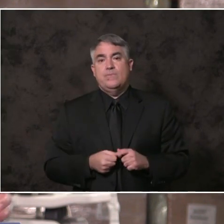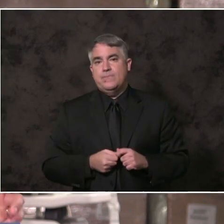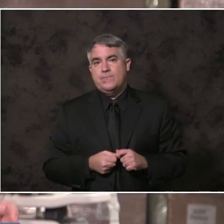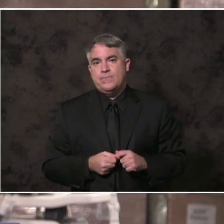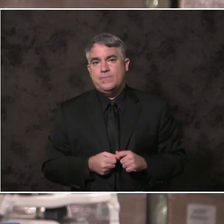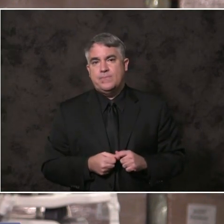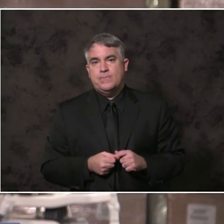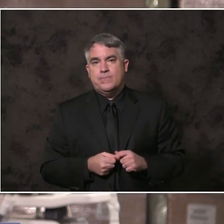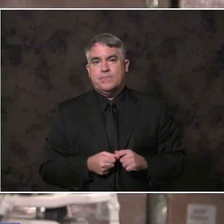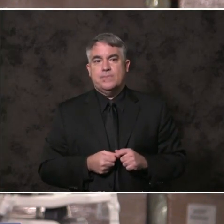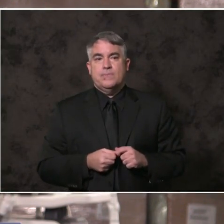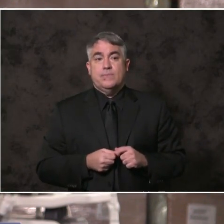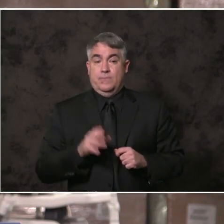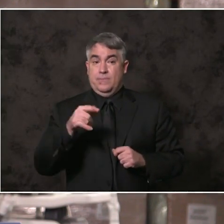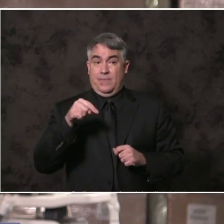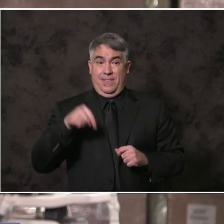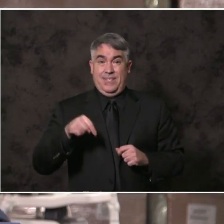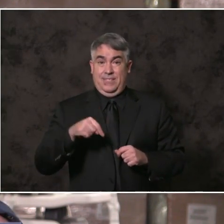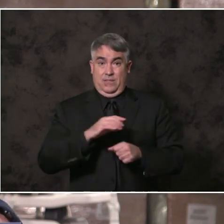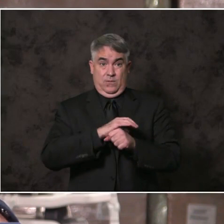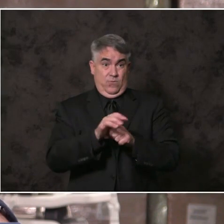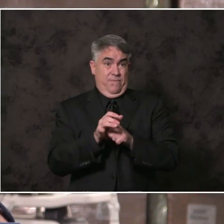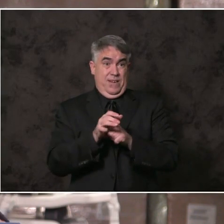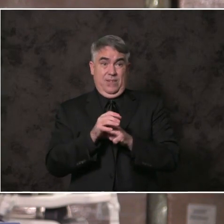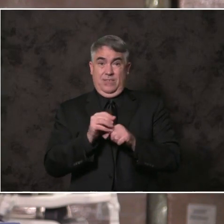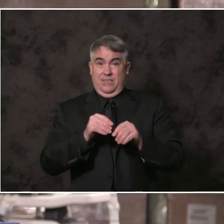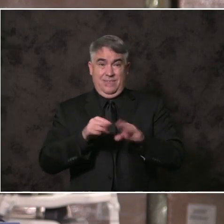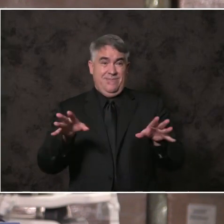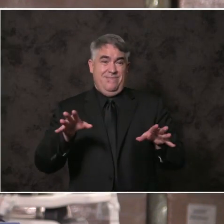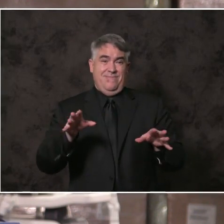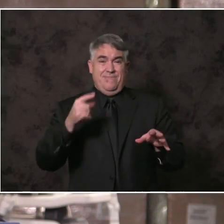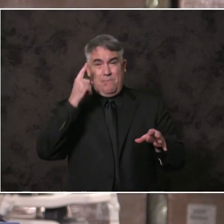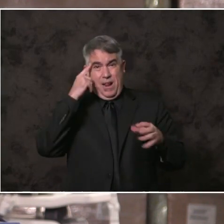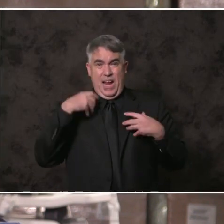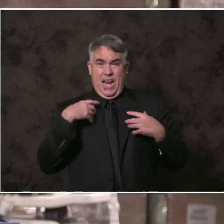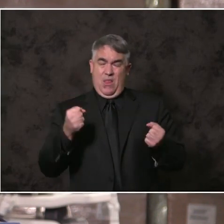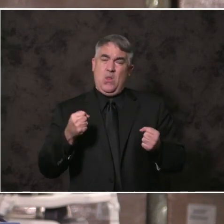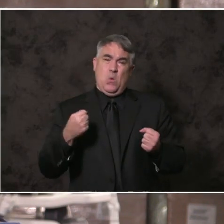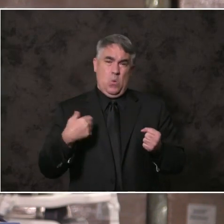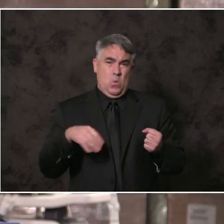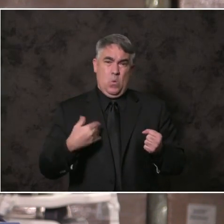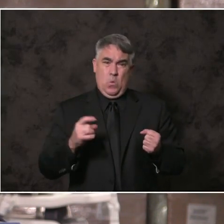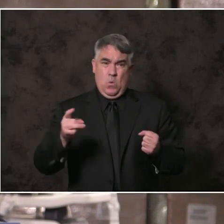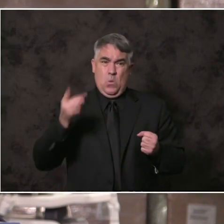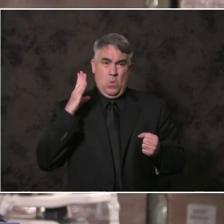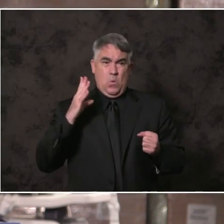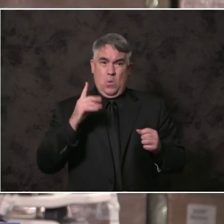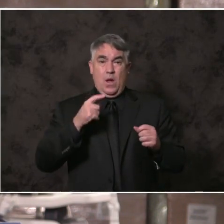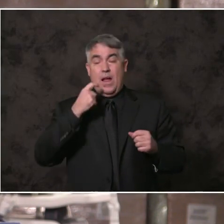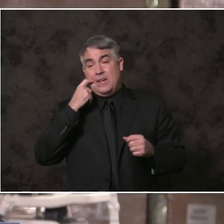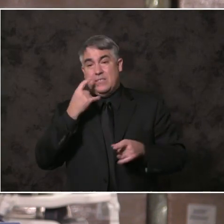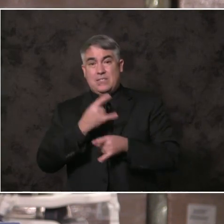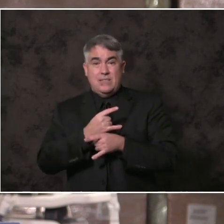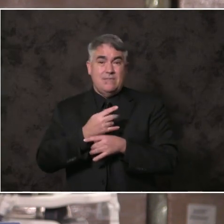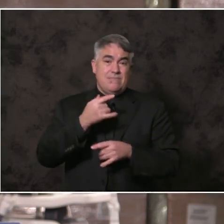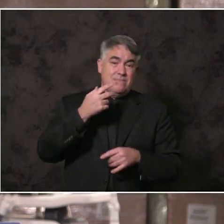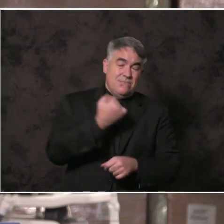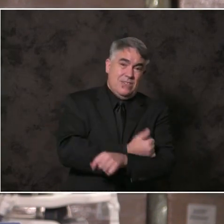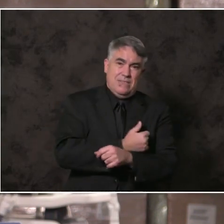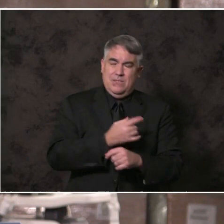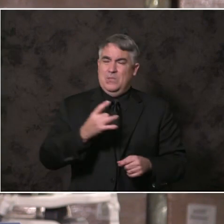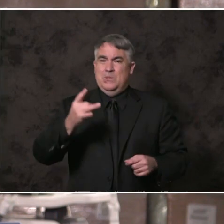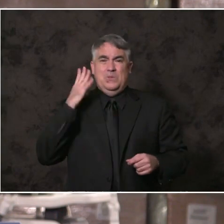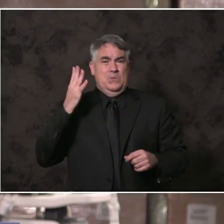Throughout this pandemic, mental health challenges and substance abuse have been rising. And it's now time we rise